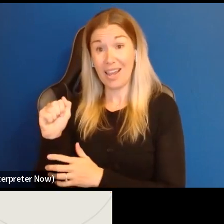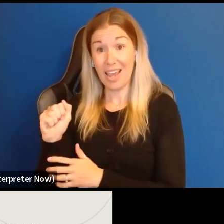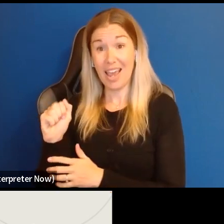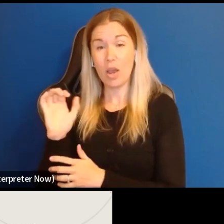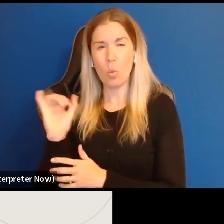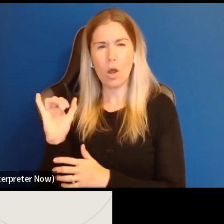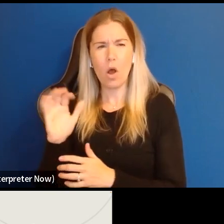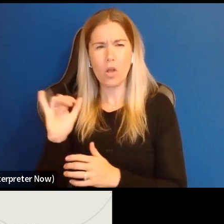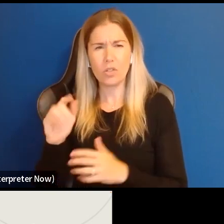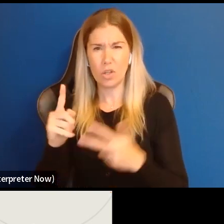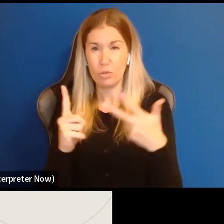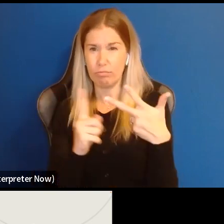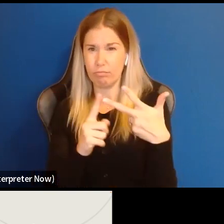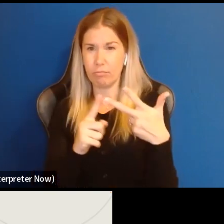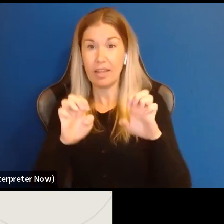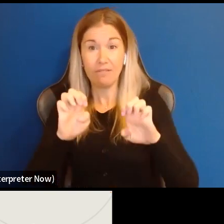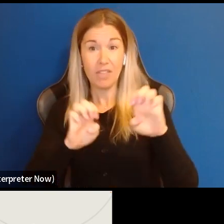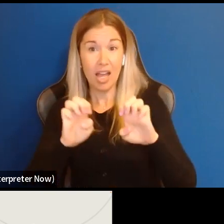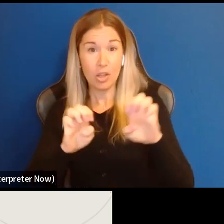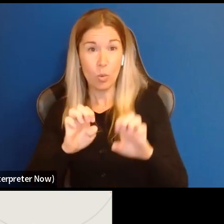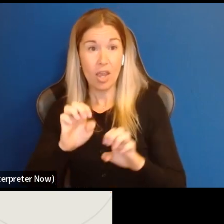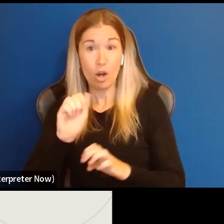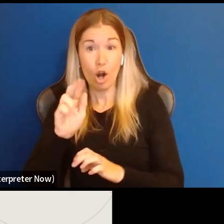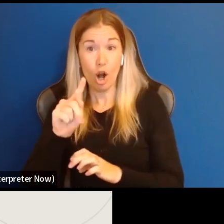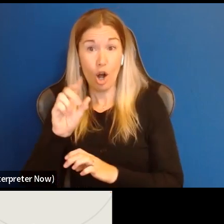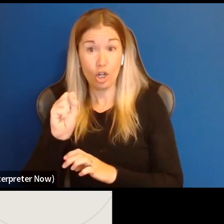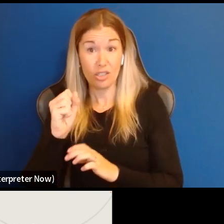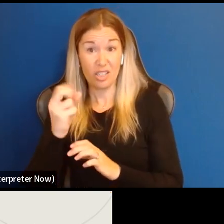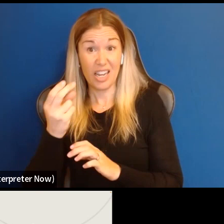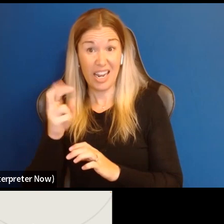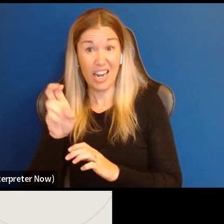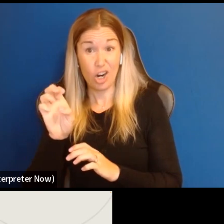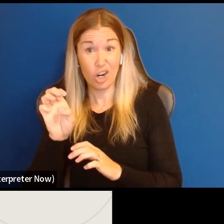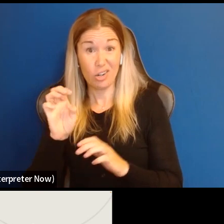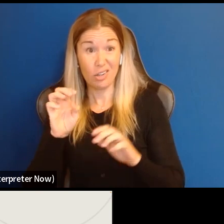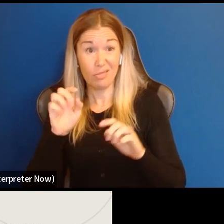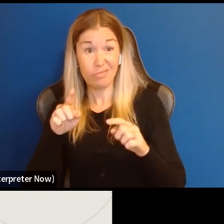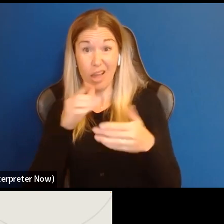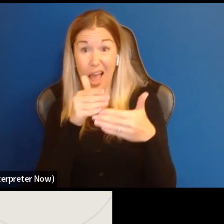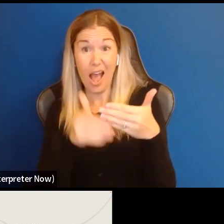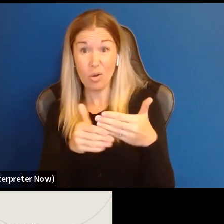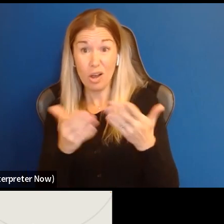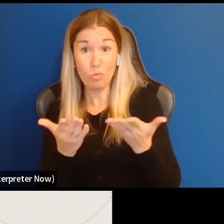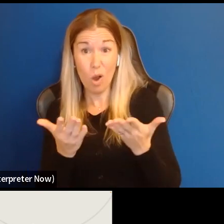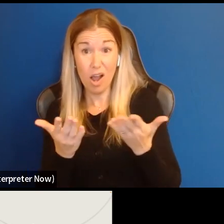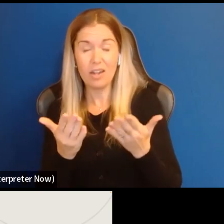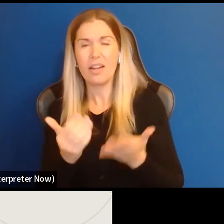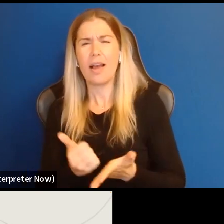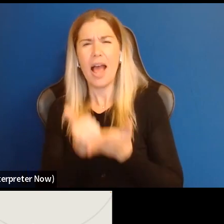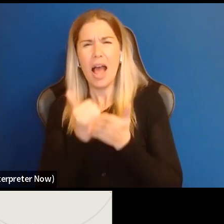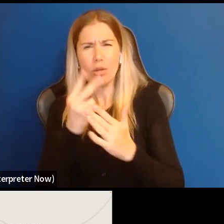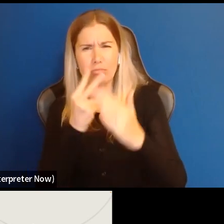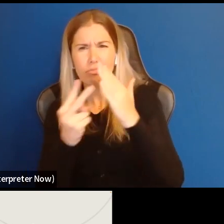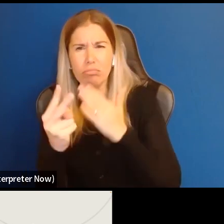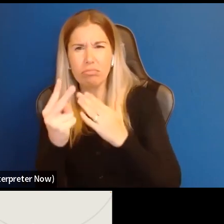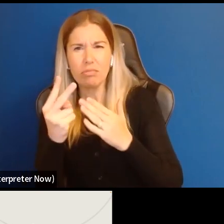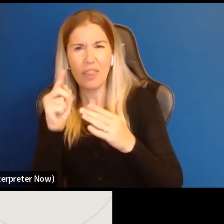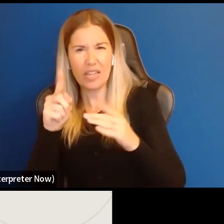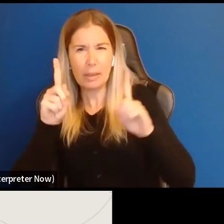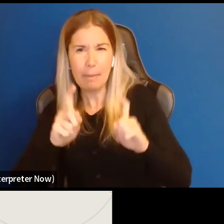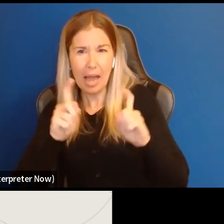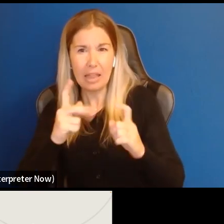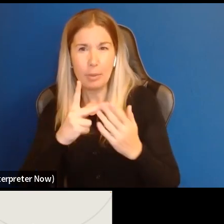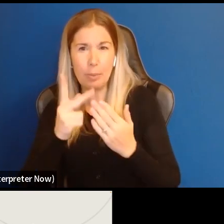evaluate arts here outcomes and results to help determine the future of this pilot program and hopefully other